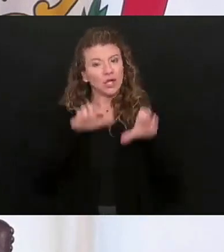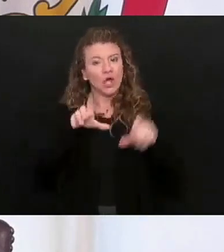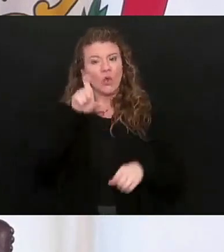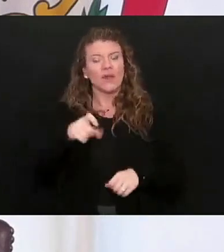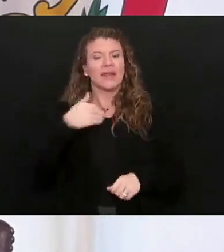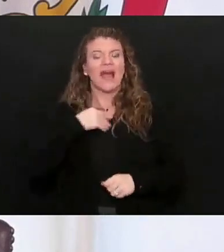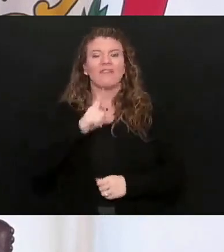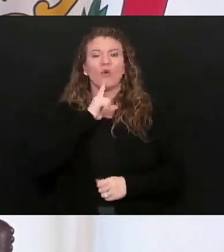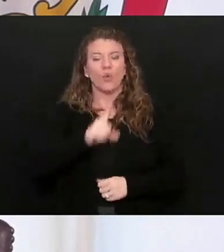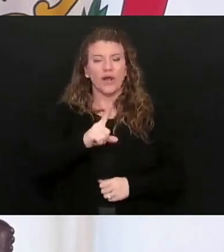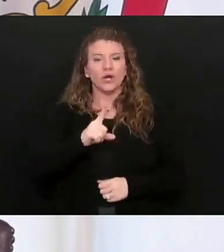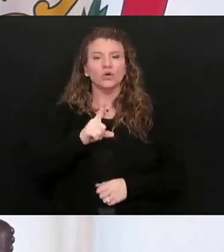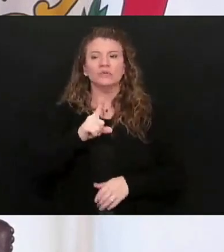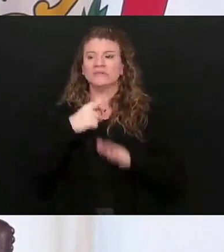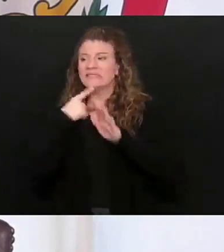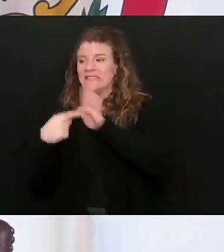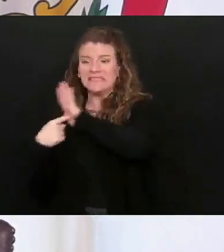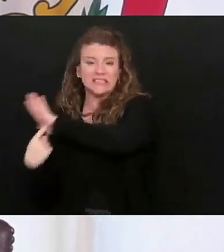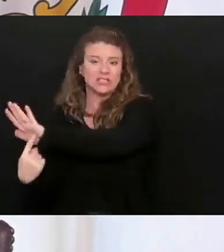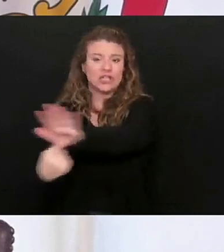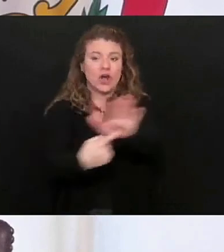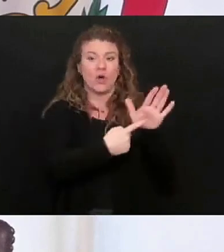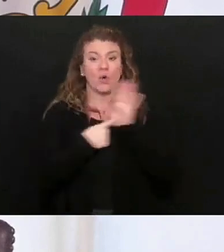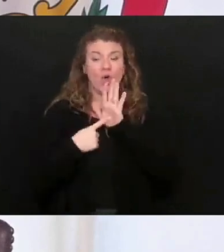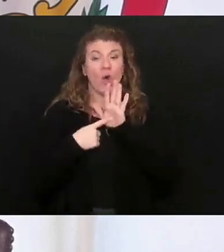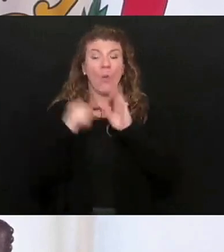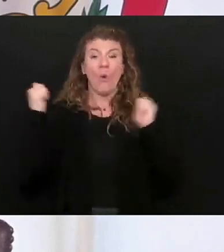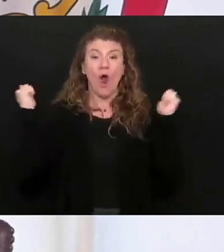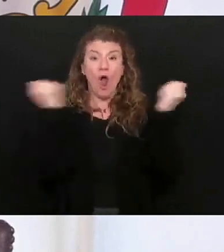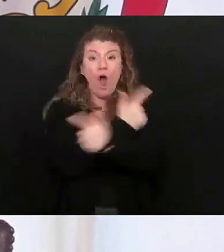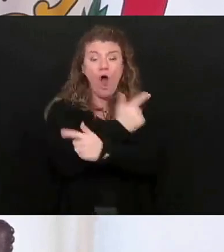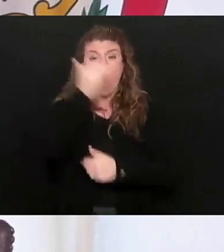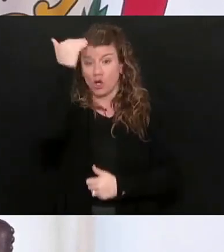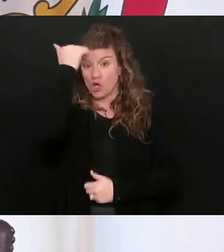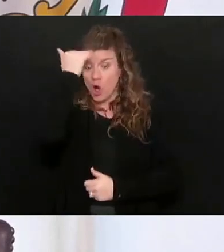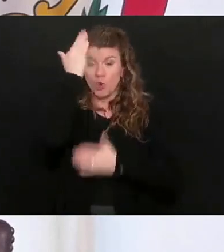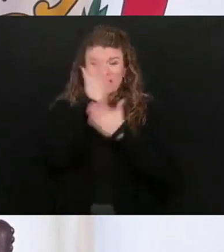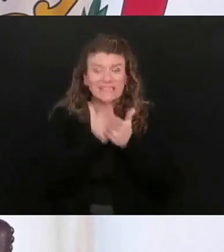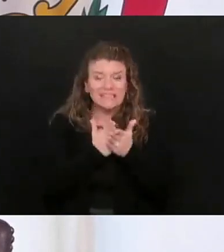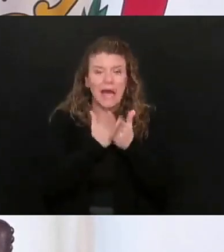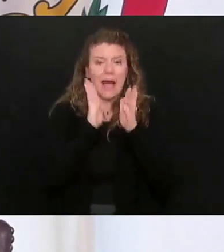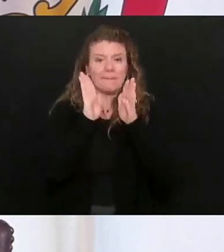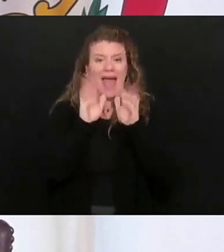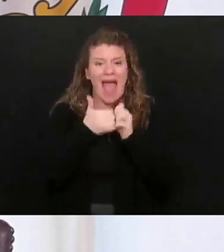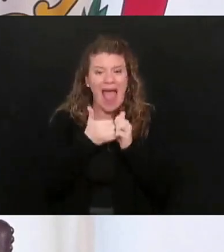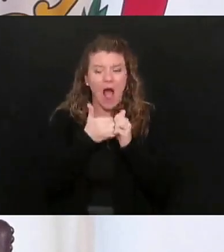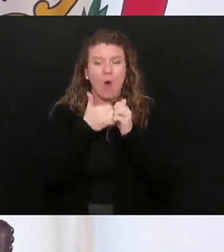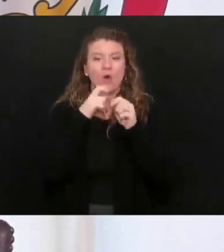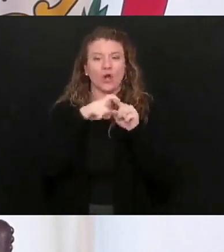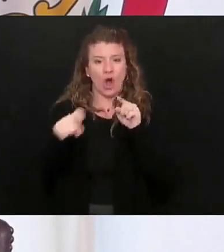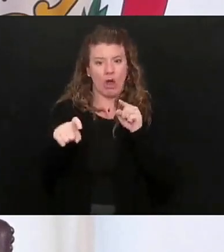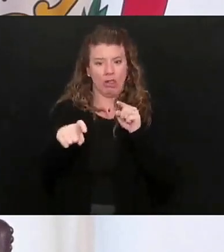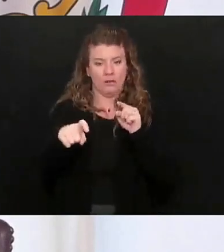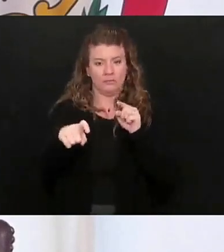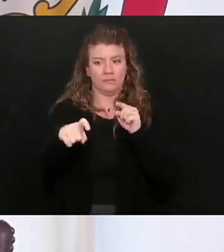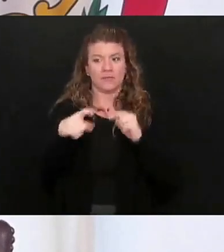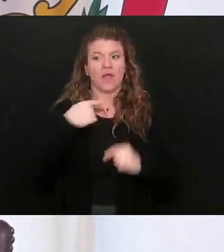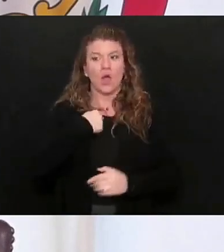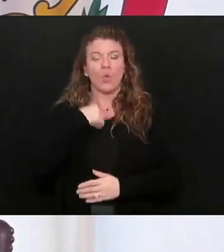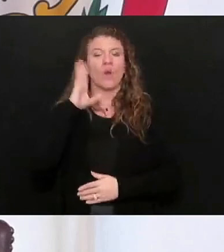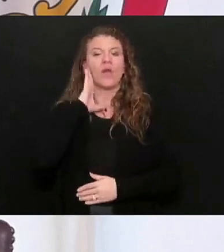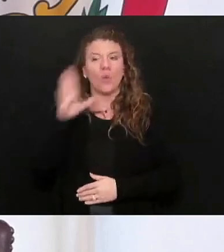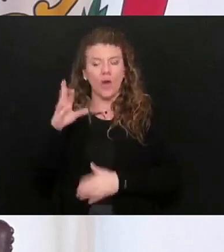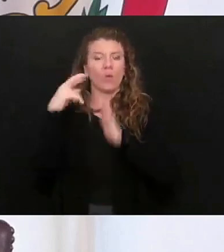campaign to where everyone knows some methodology to just call us, and absolutely we'll get them